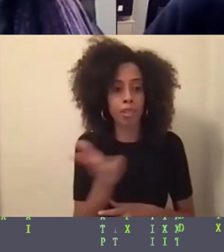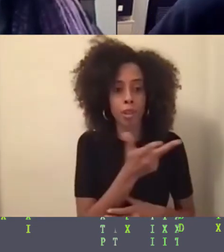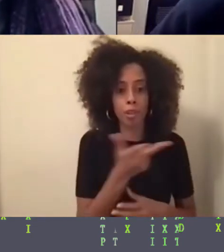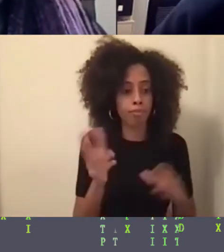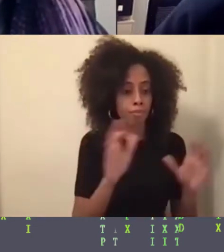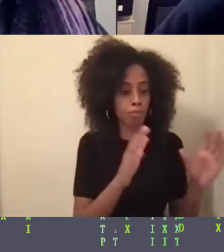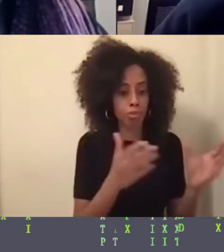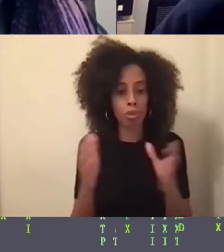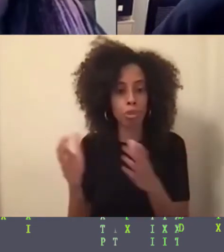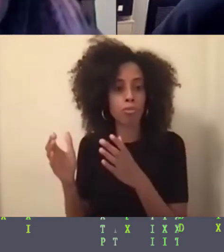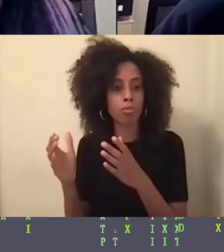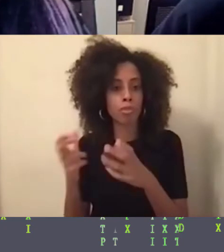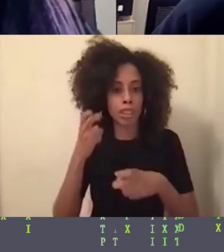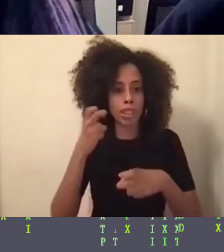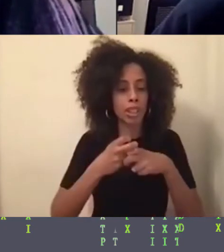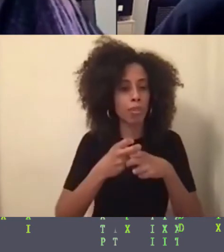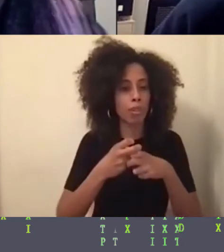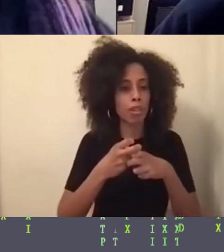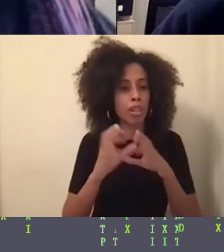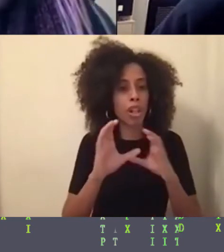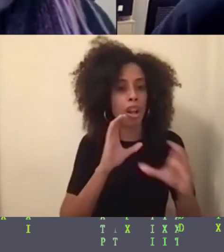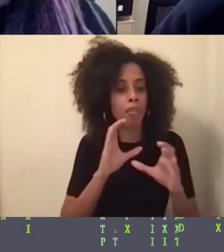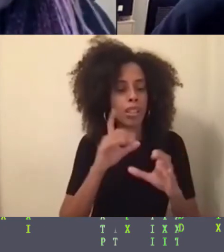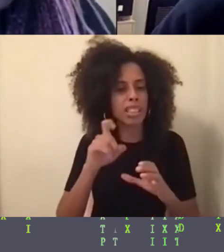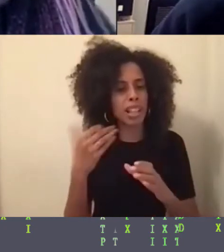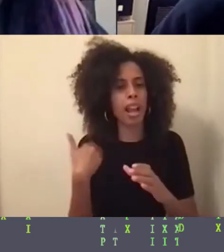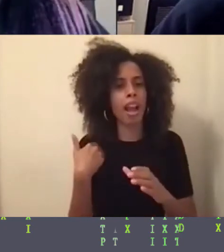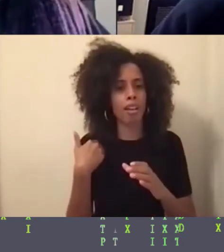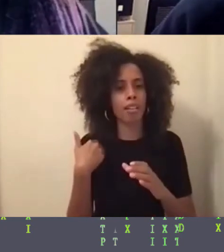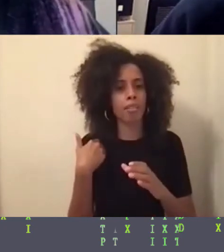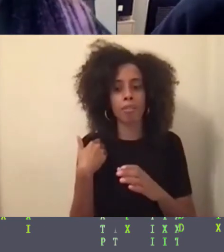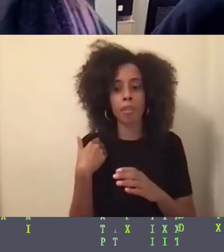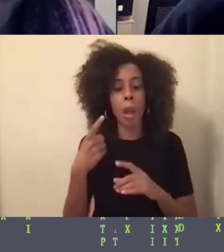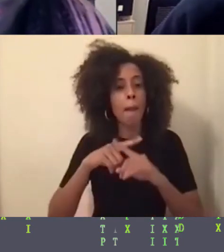again, going back to growing, you're like a flower. How else will you grow?